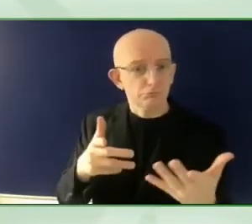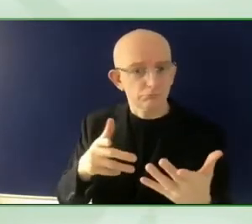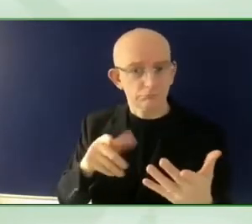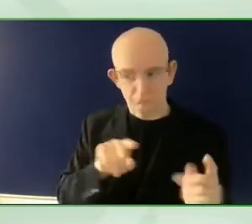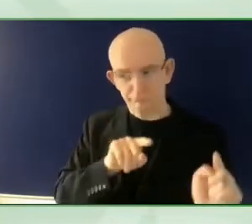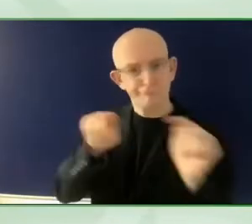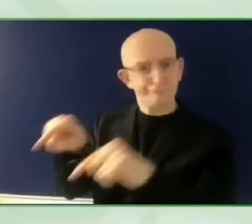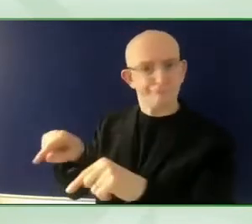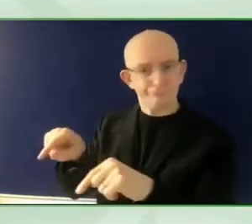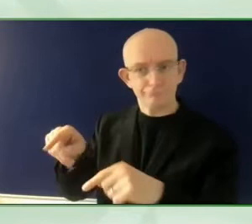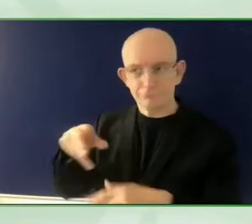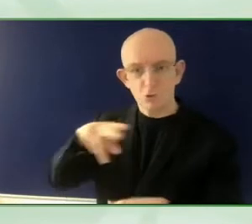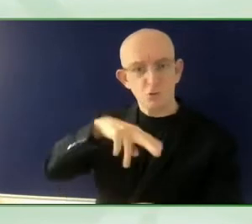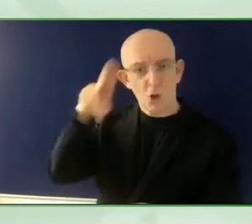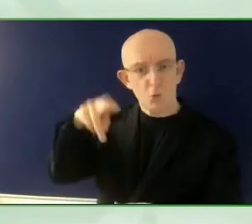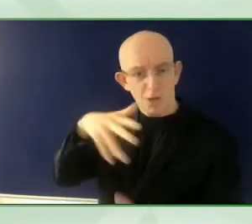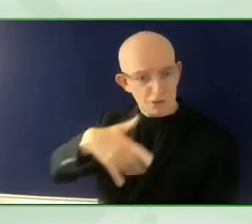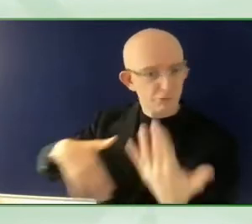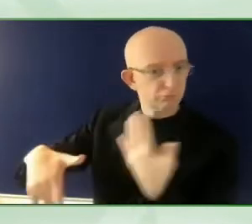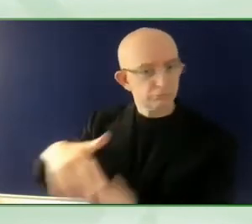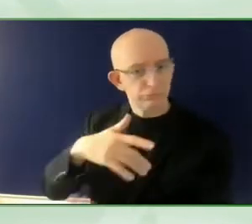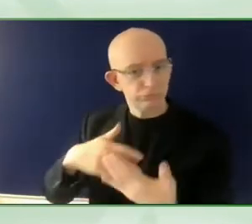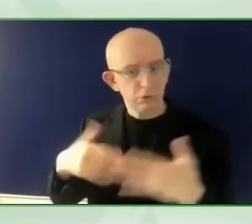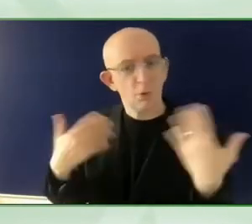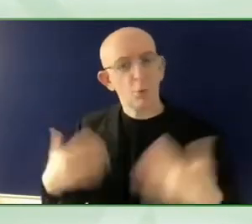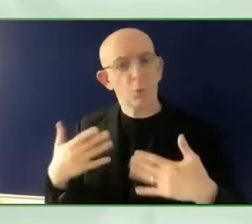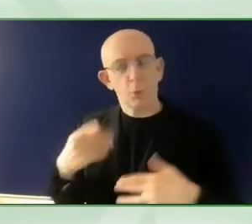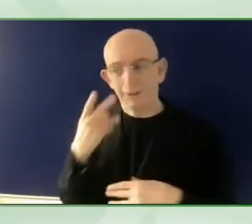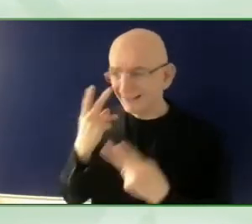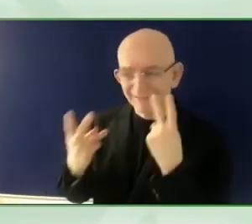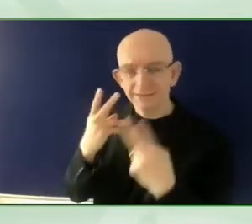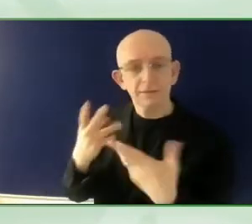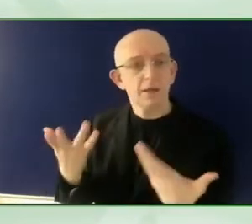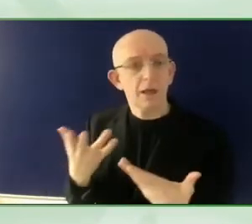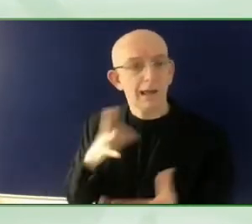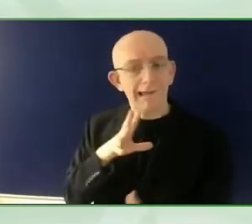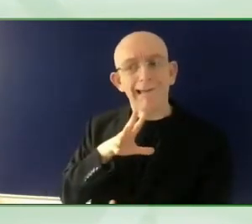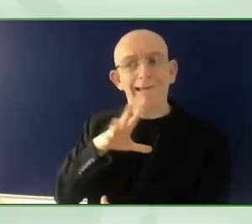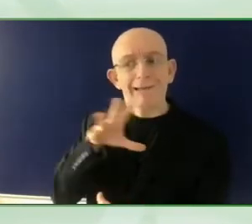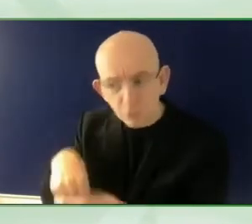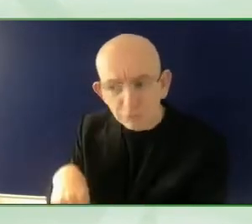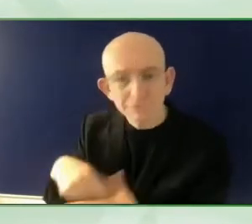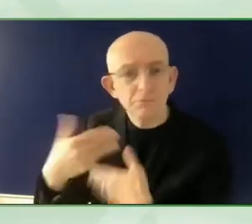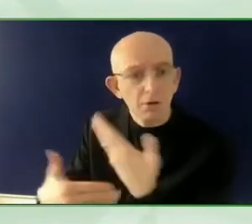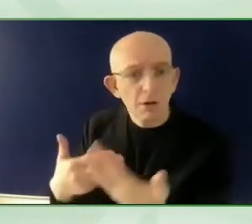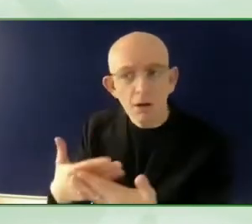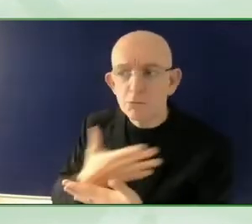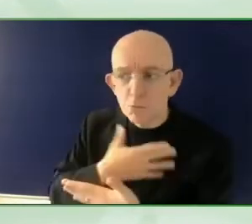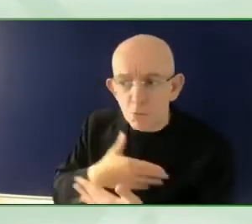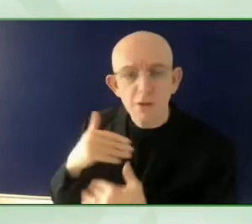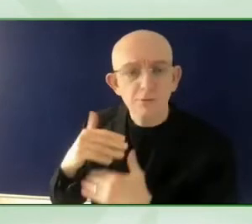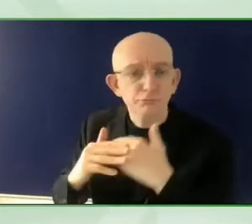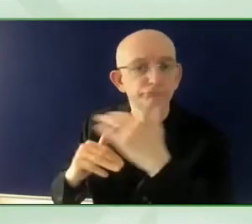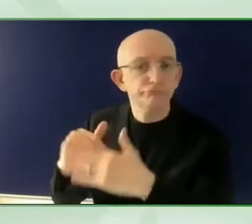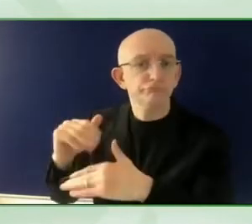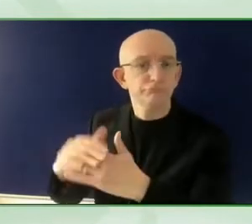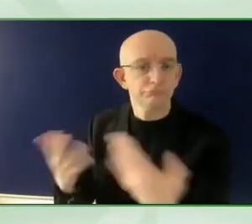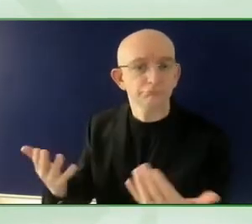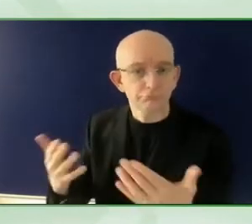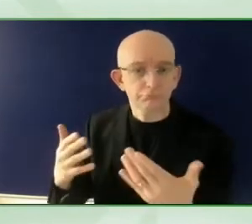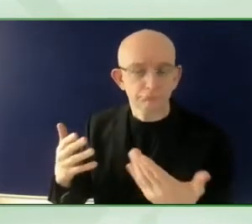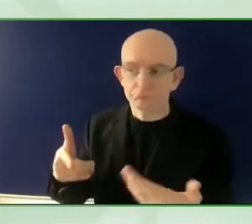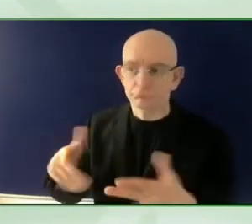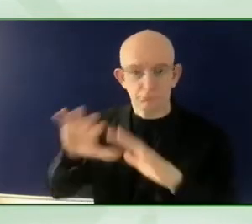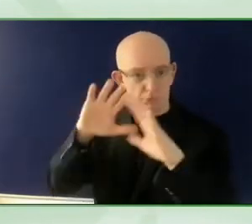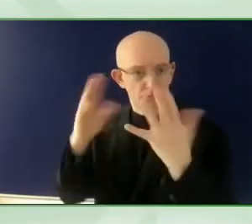in general, the Global Disability Summit, we try to make it as much as we can, a development conference where